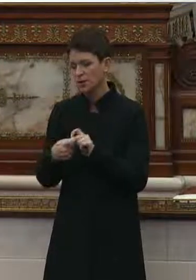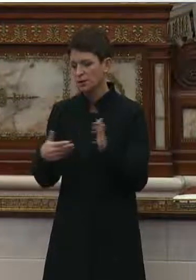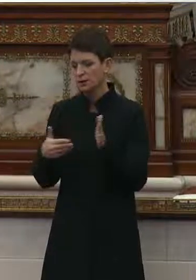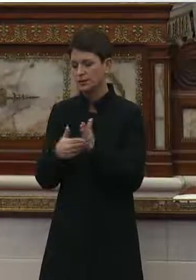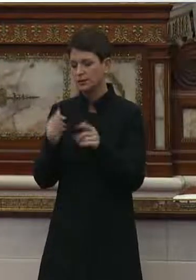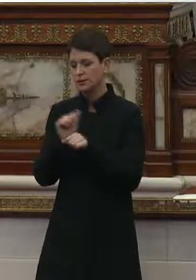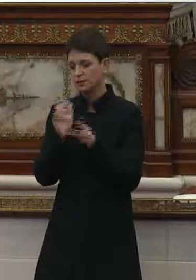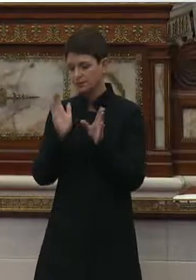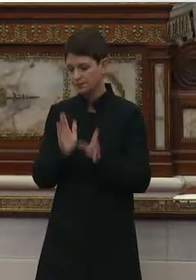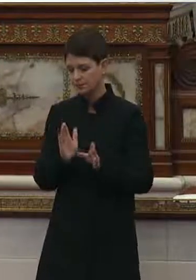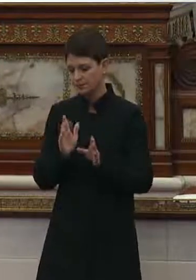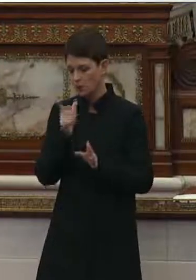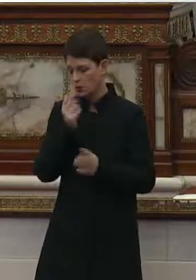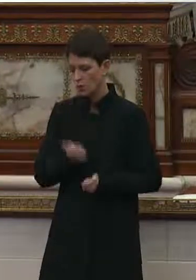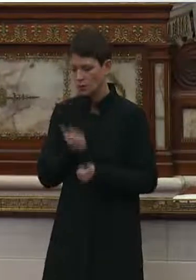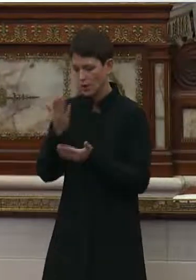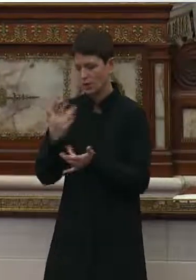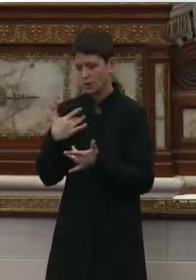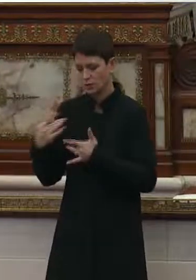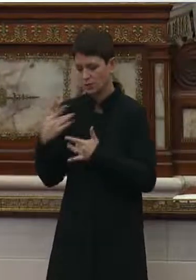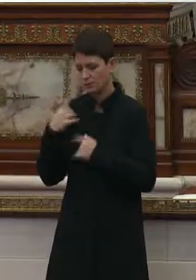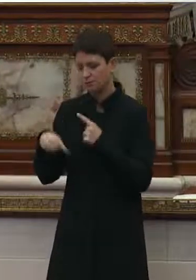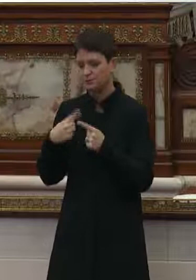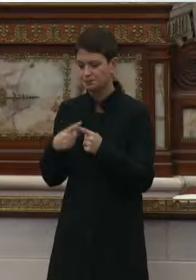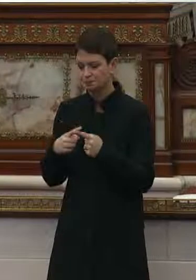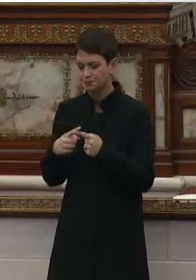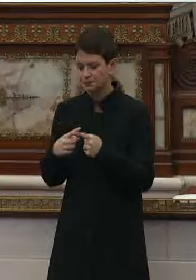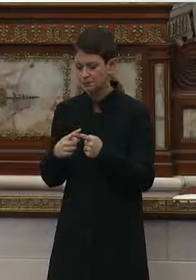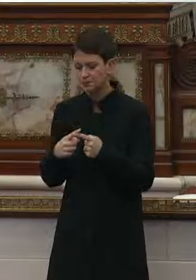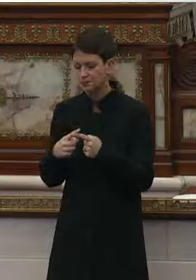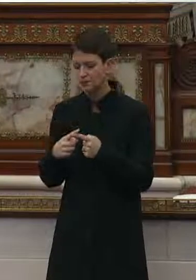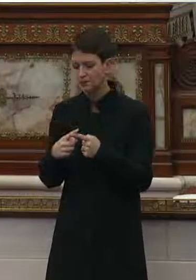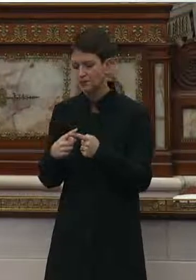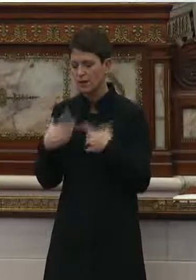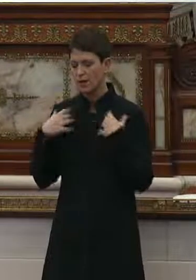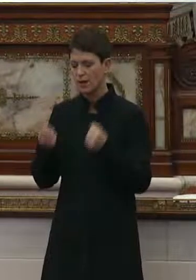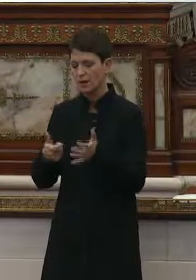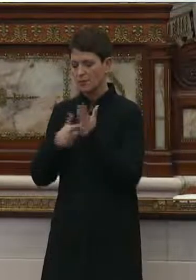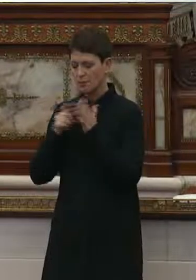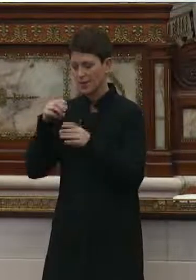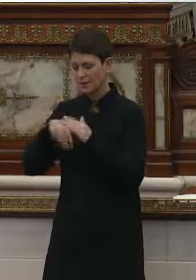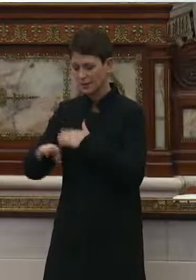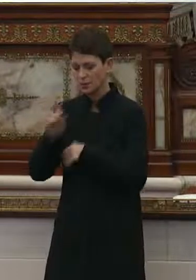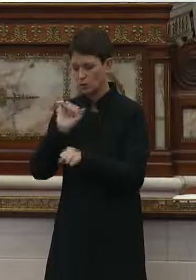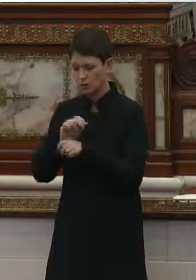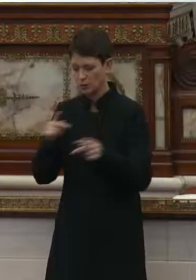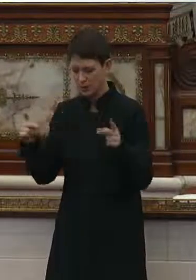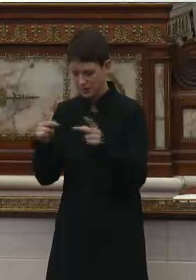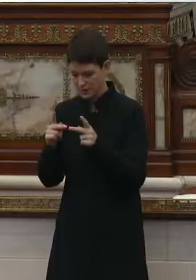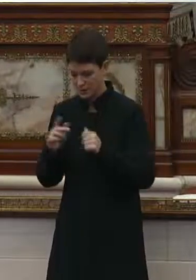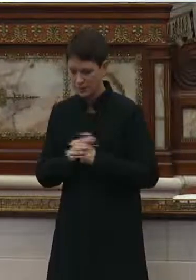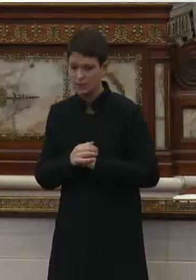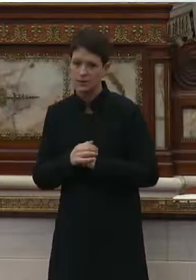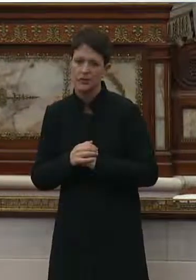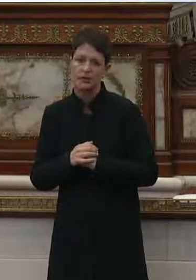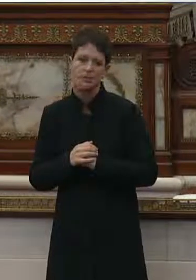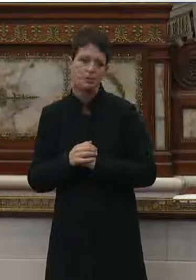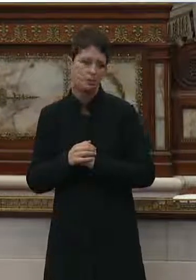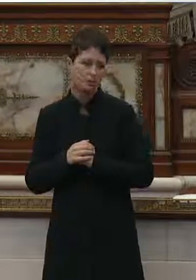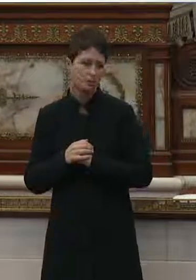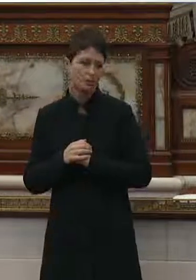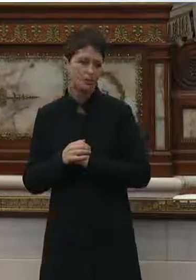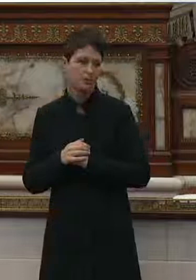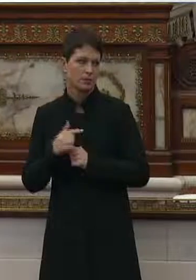employees who raise concerns about health mandates in the workplace. And so I just wanted to